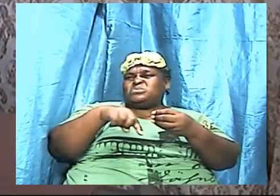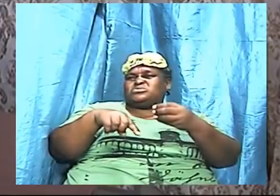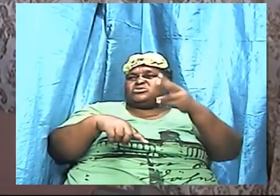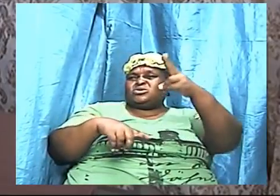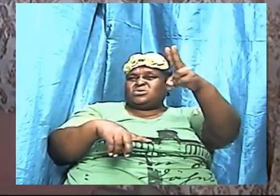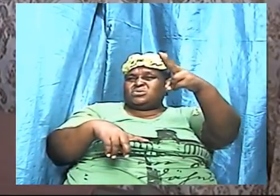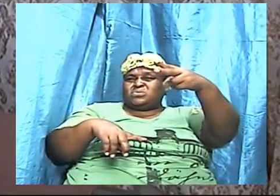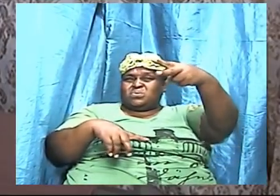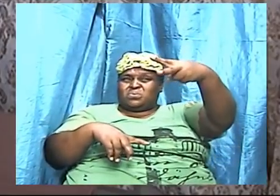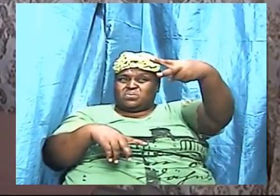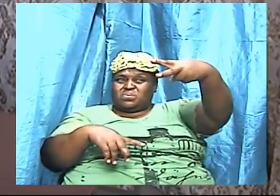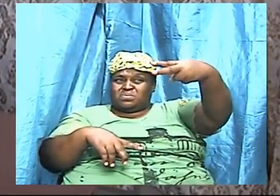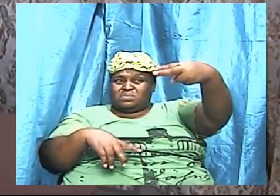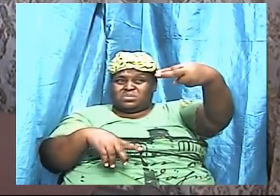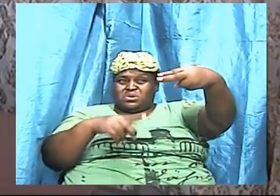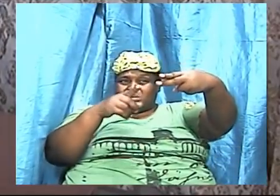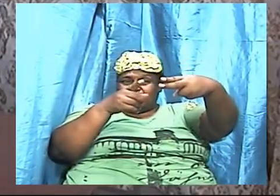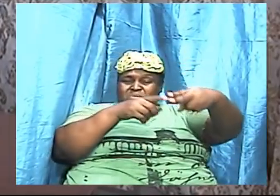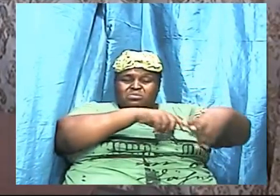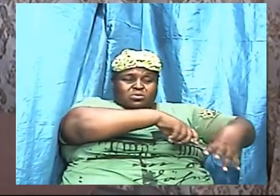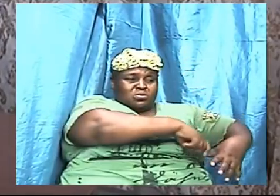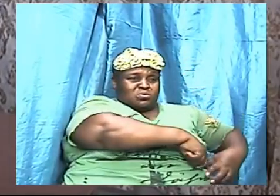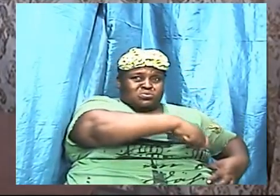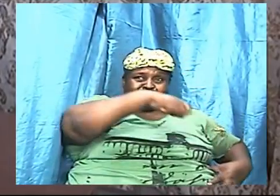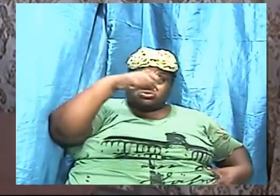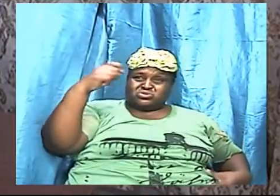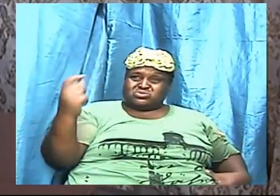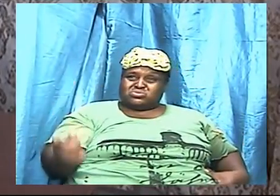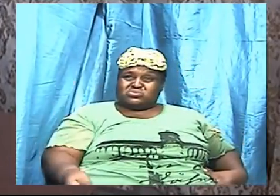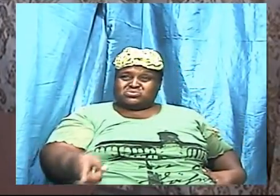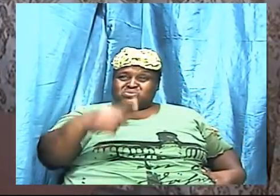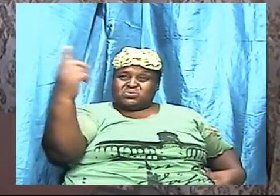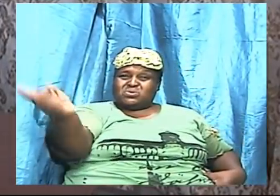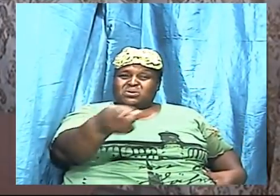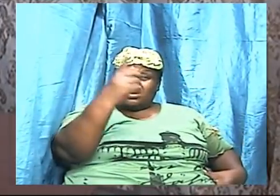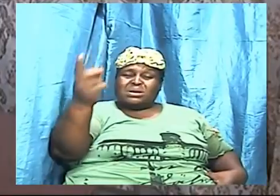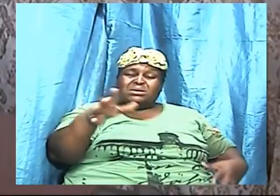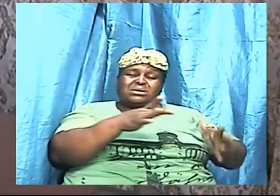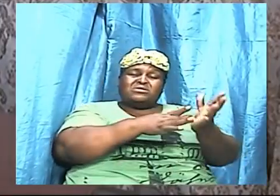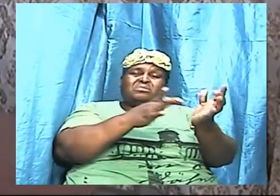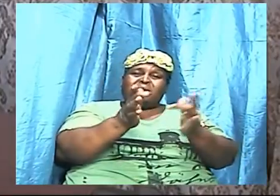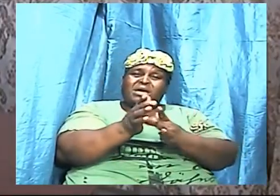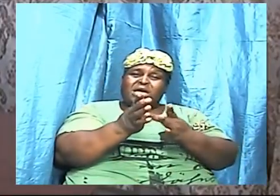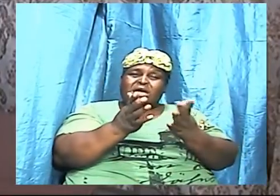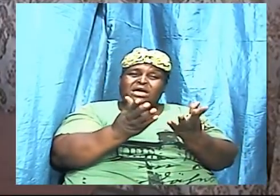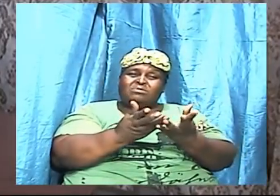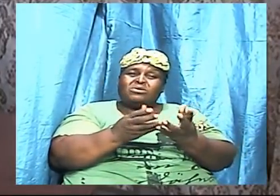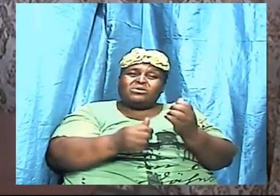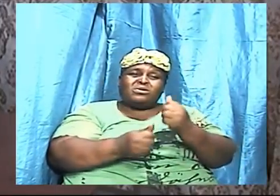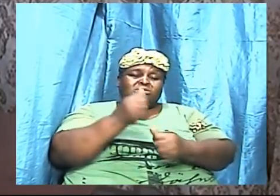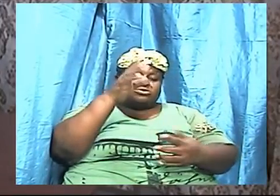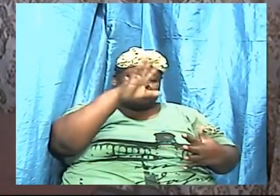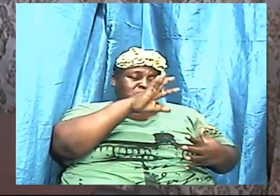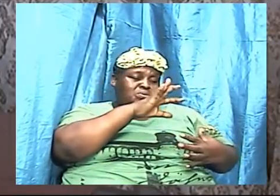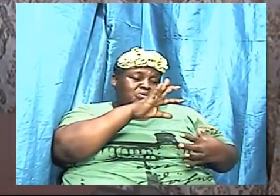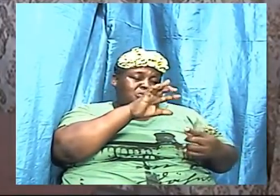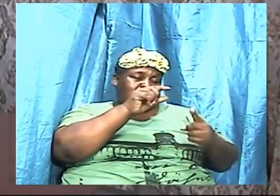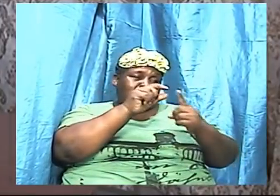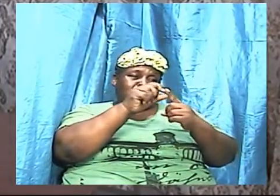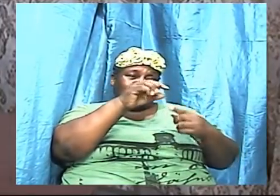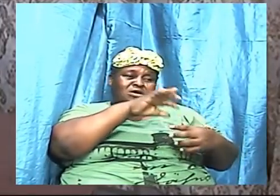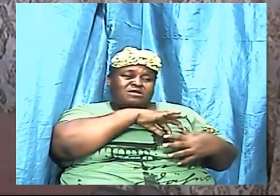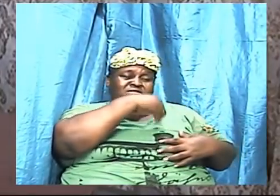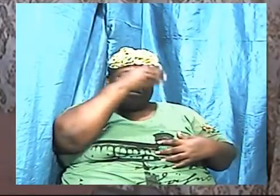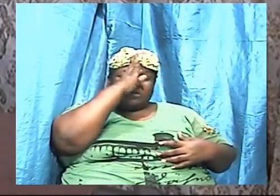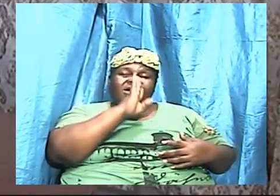the bible which is the word of god which we know is the sword